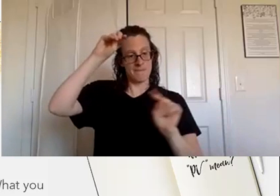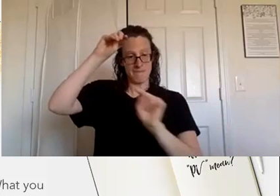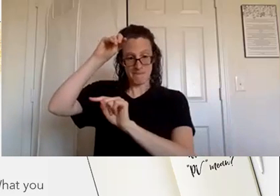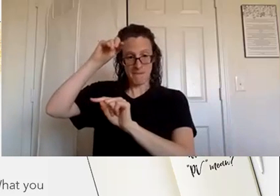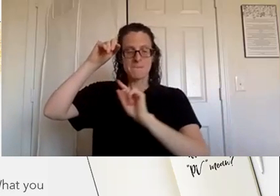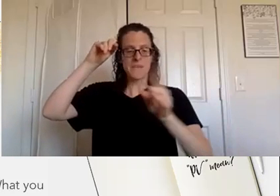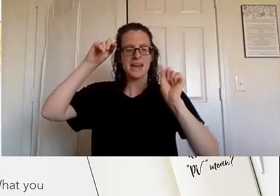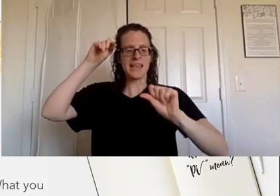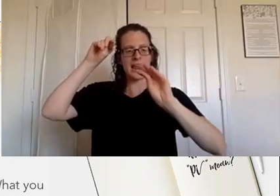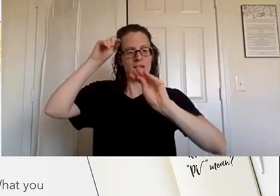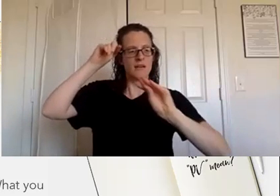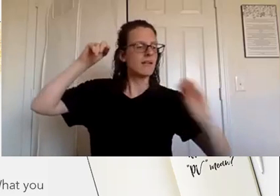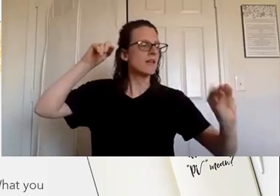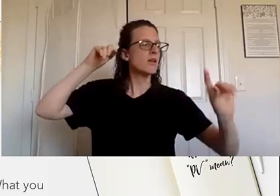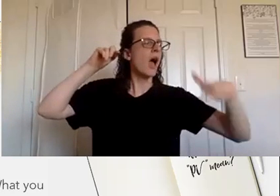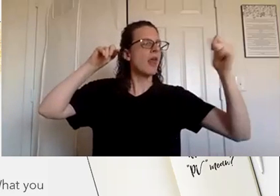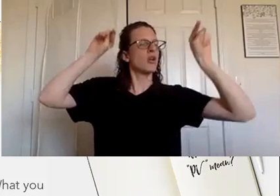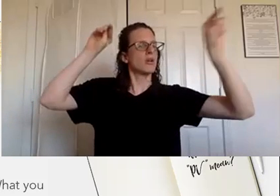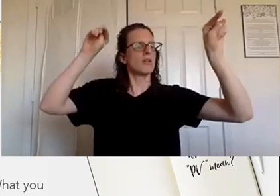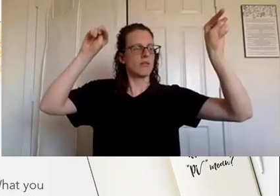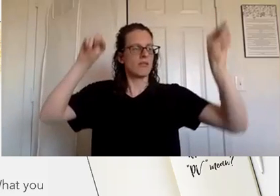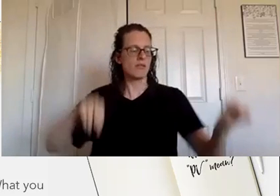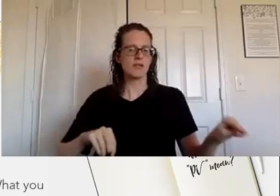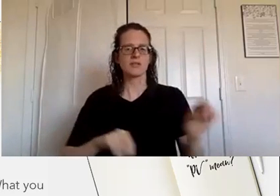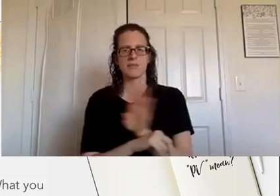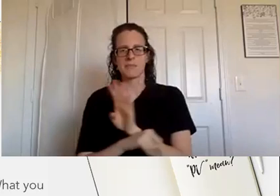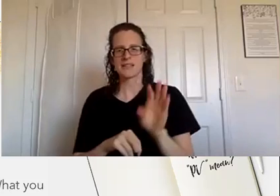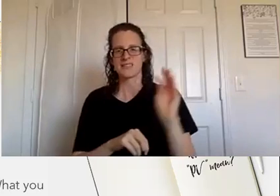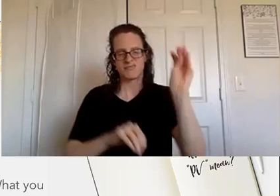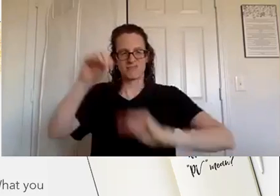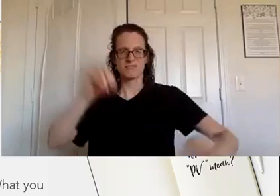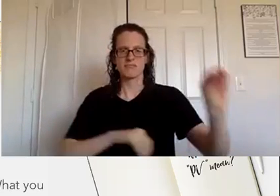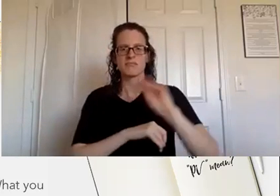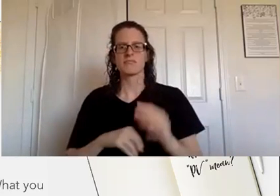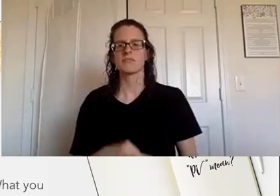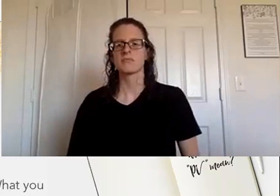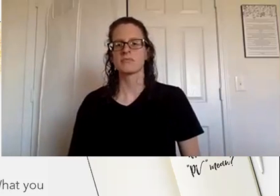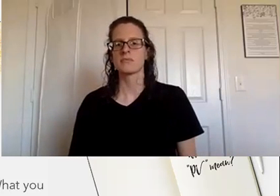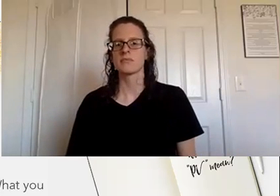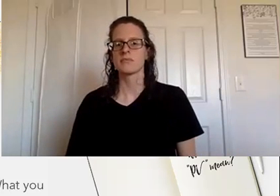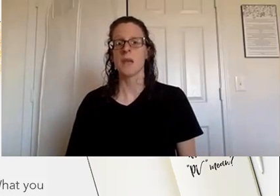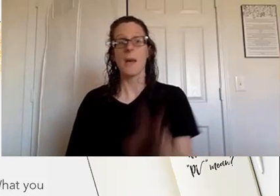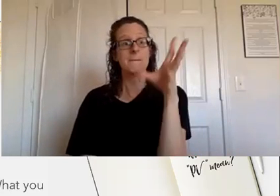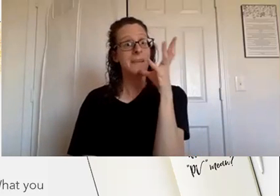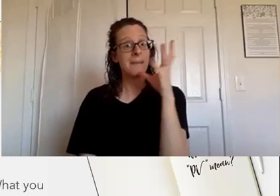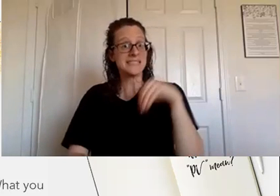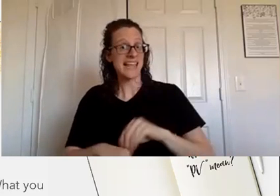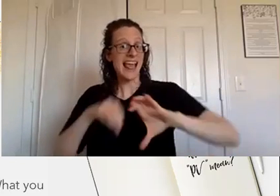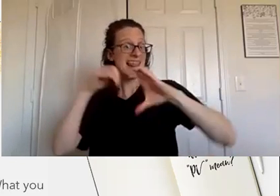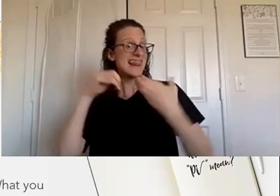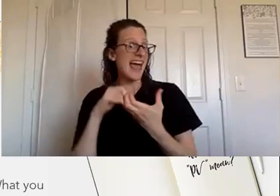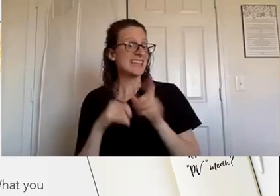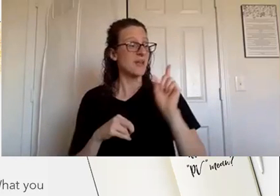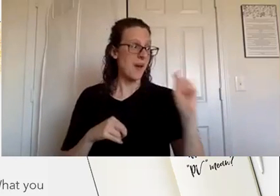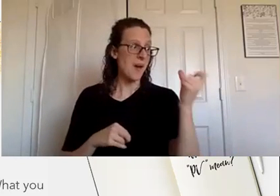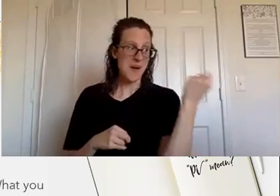mommy's in a class so